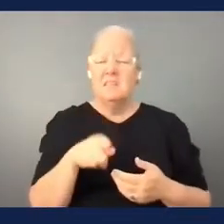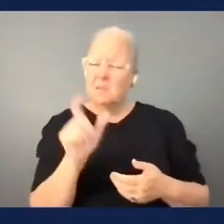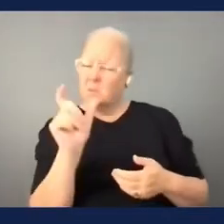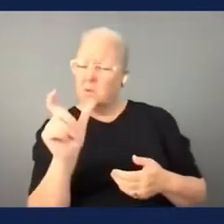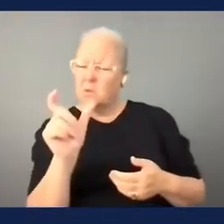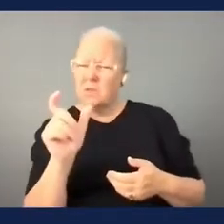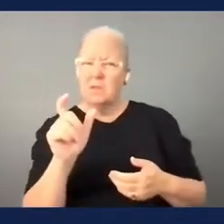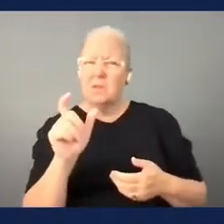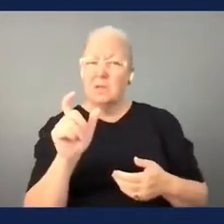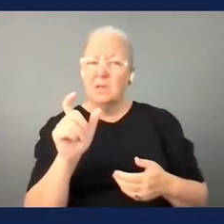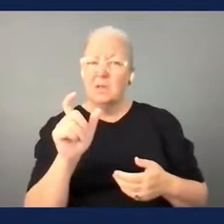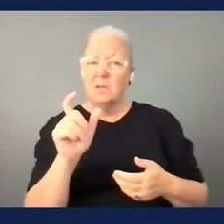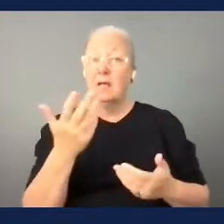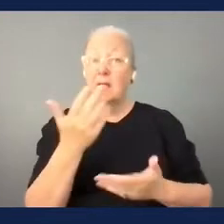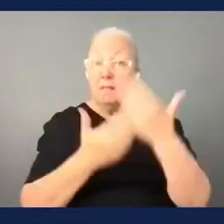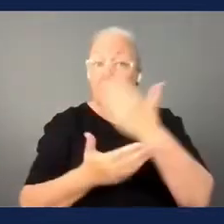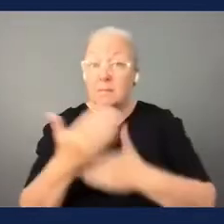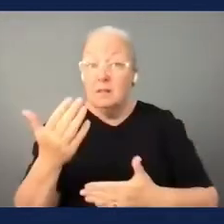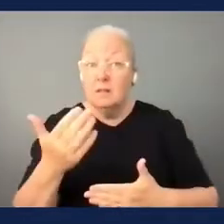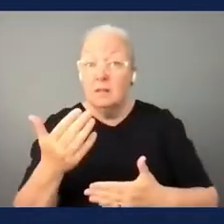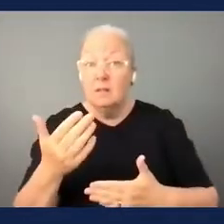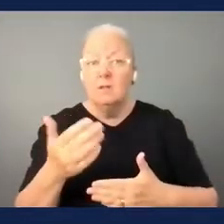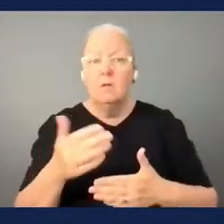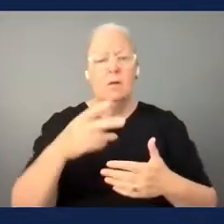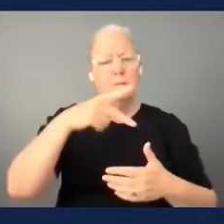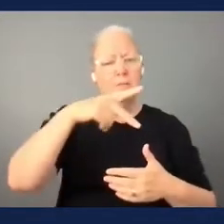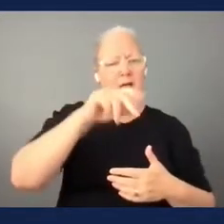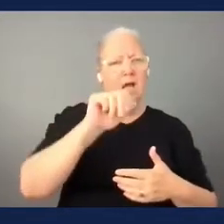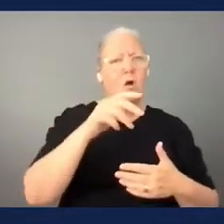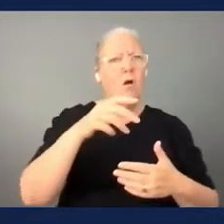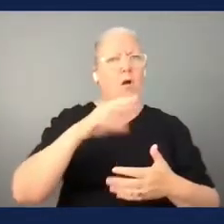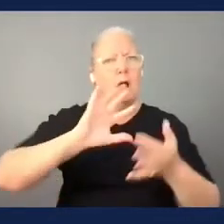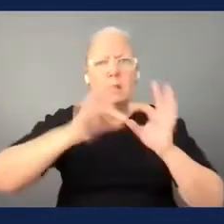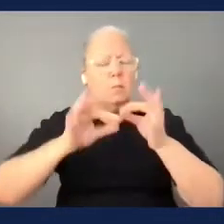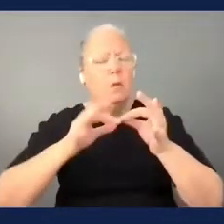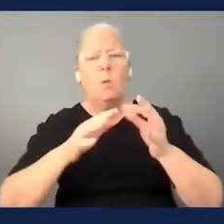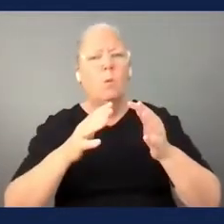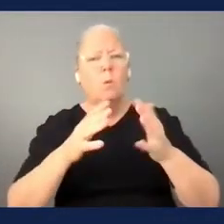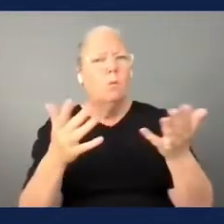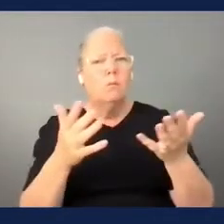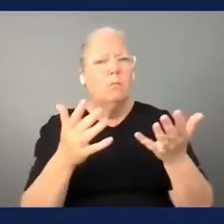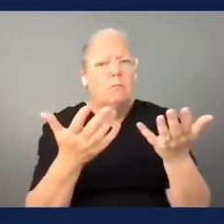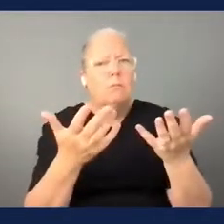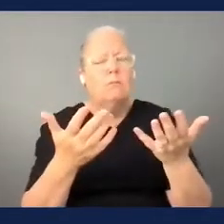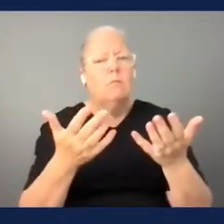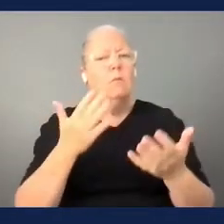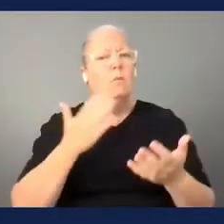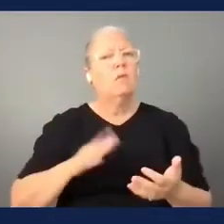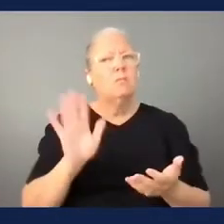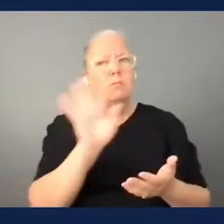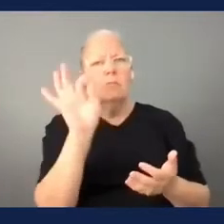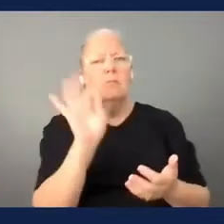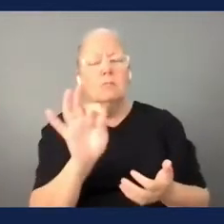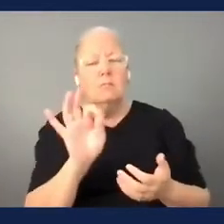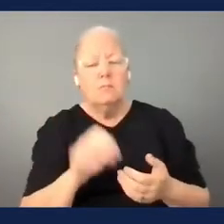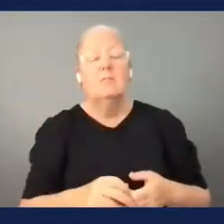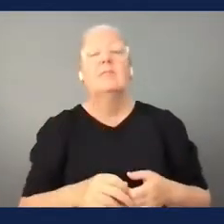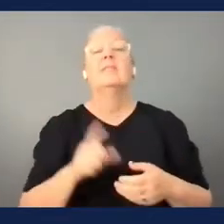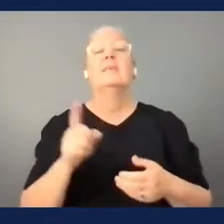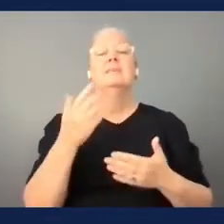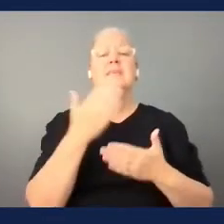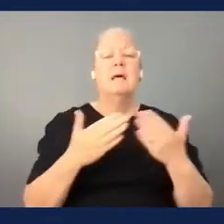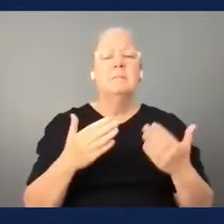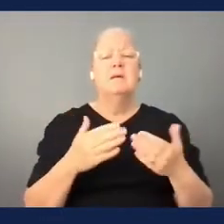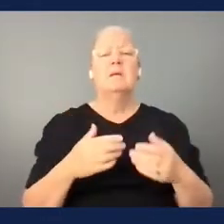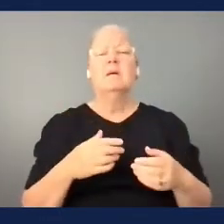it disability is it parallel is it paralympic or is it other like it was it was quite funny because some people are just trying to get the right answer